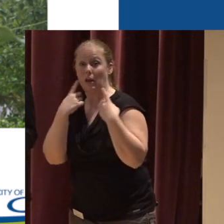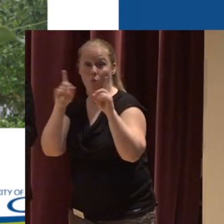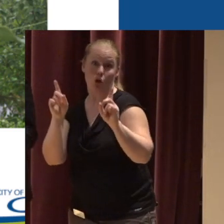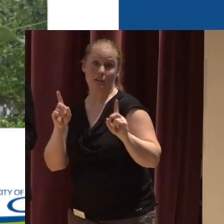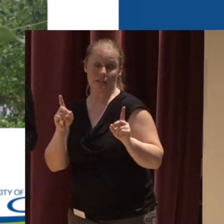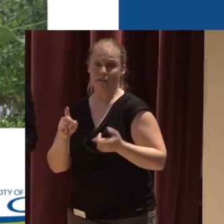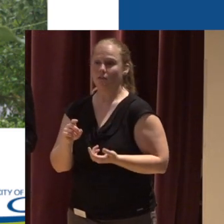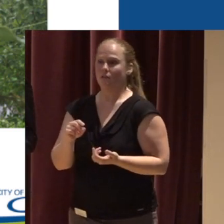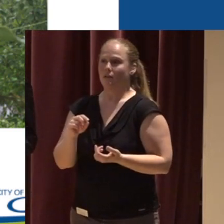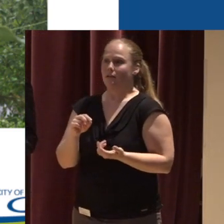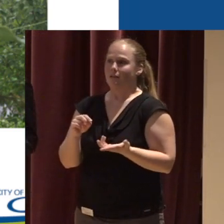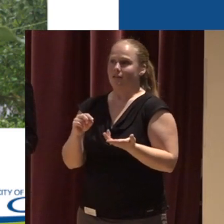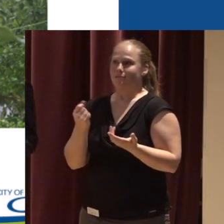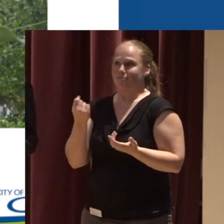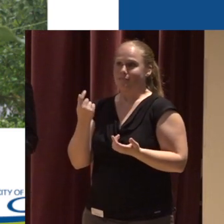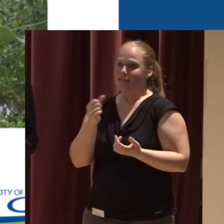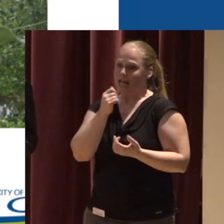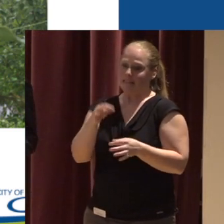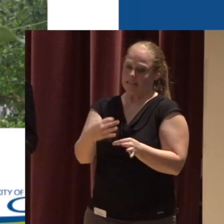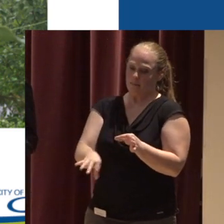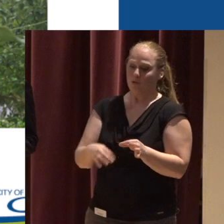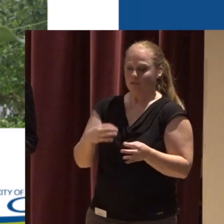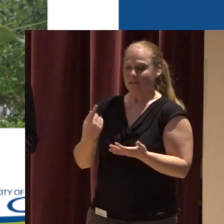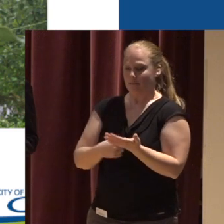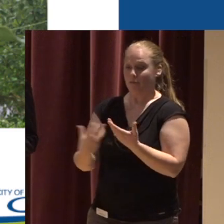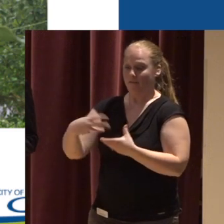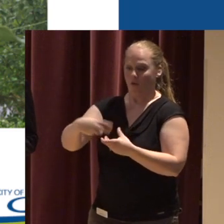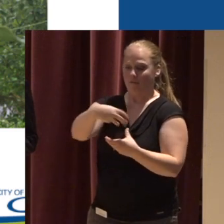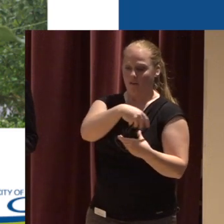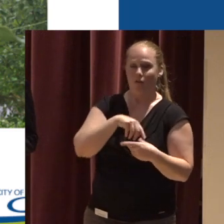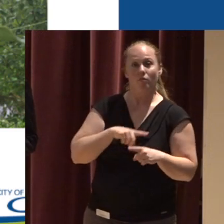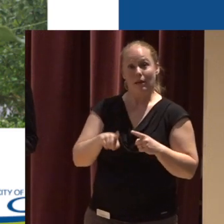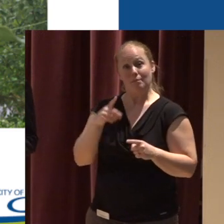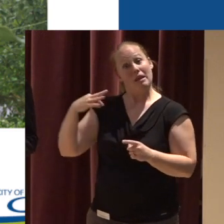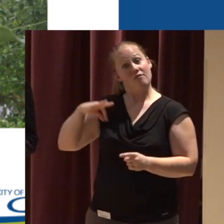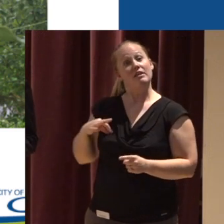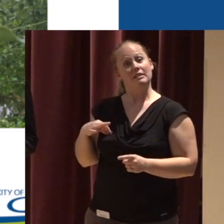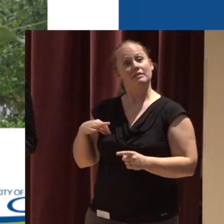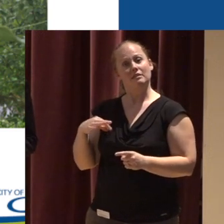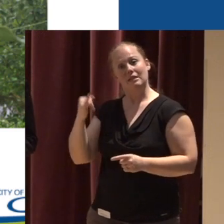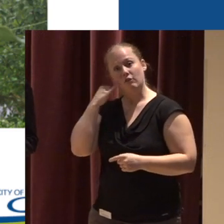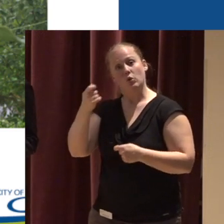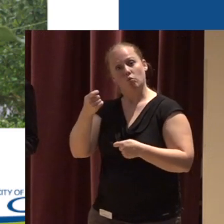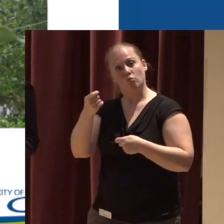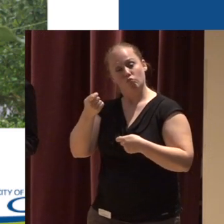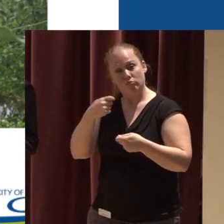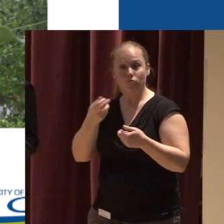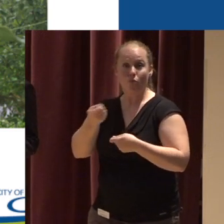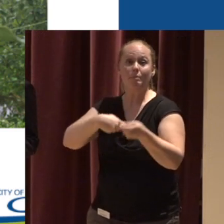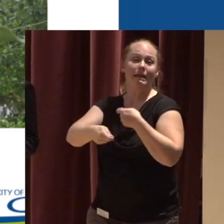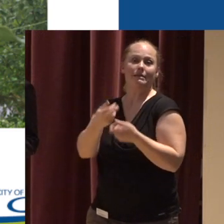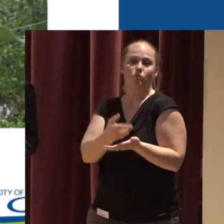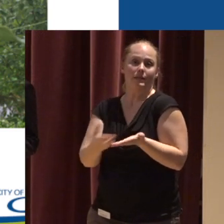not a one-stop shop But there are some definite benefits To replacing resources as you impact them